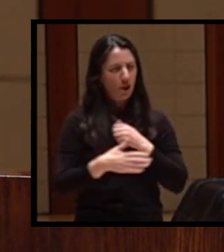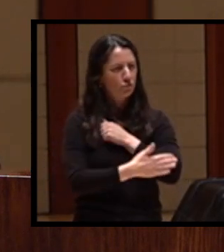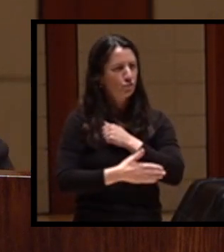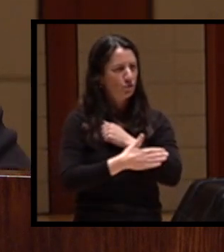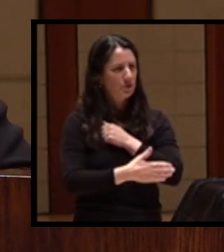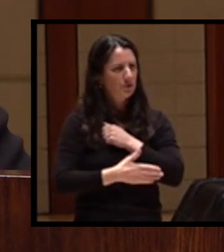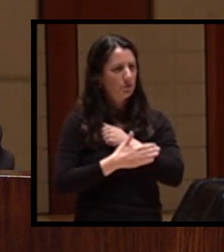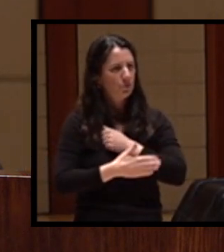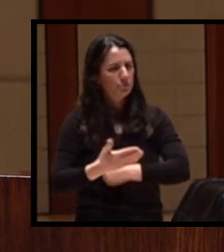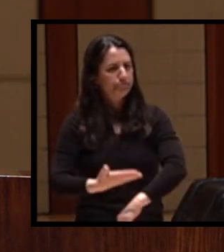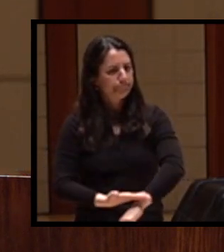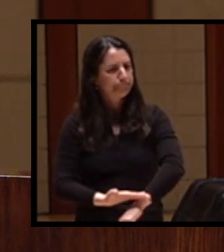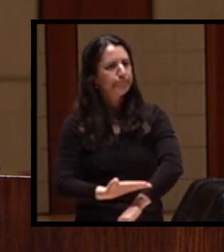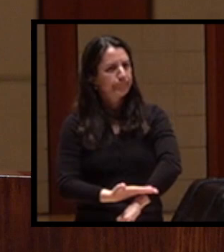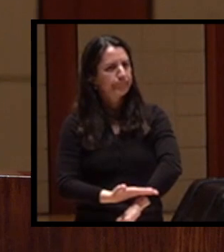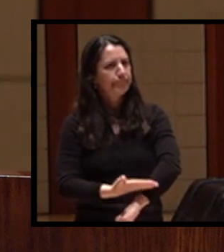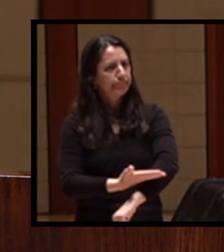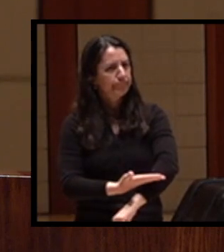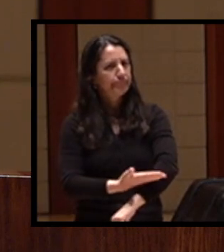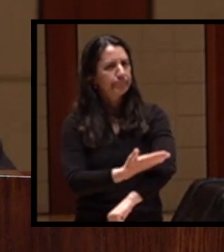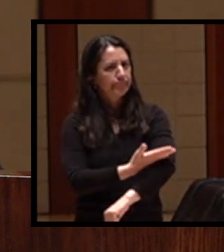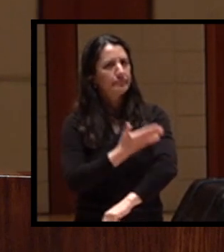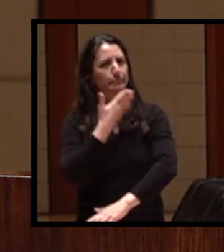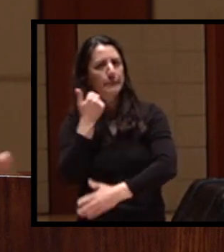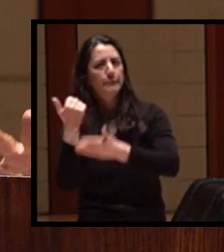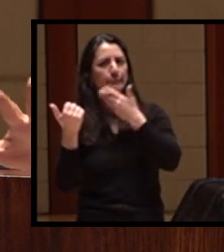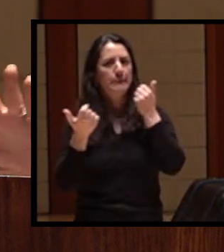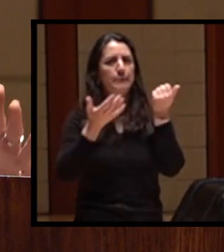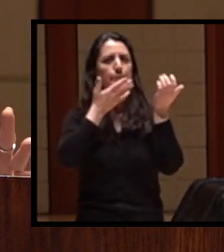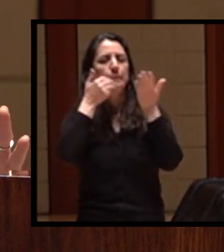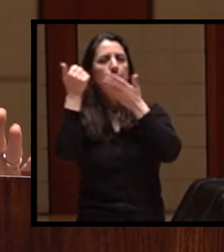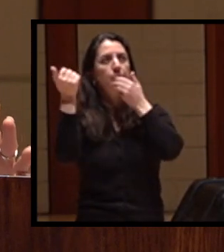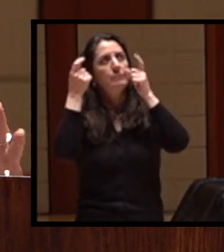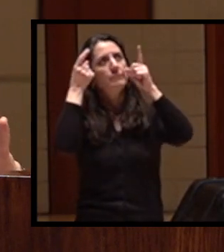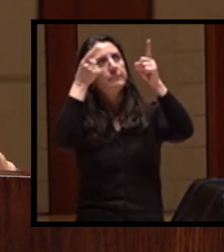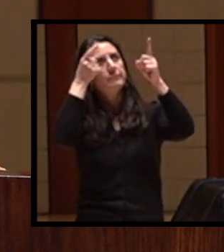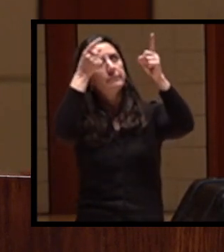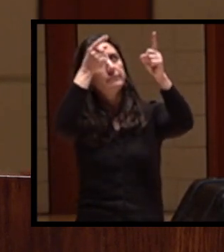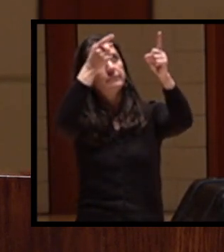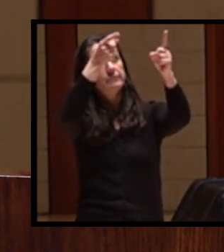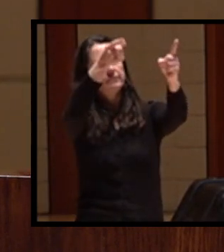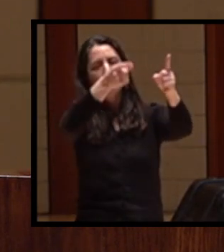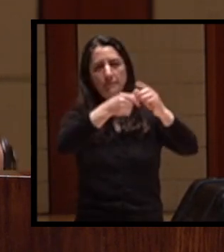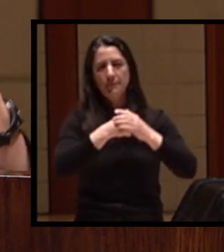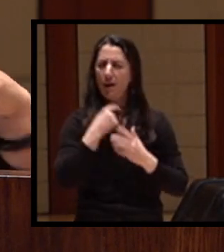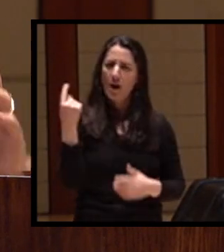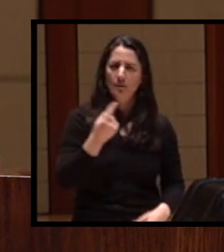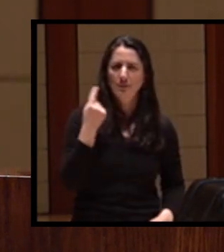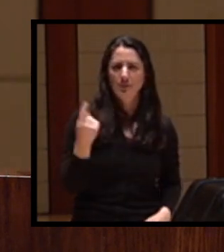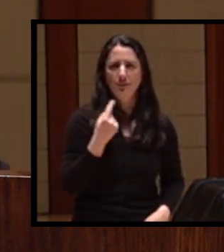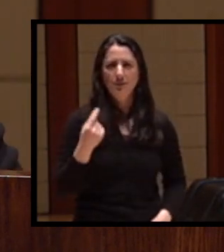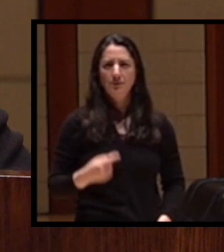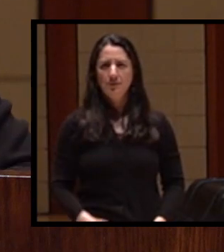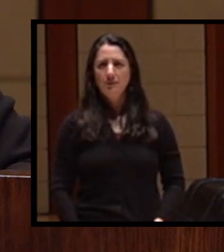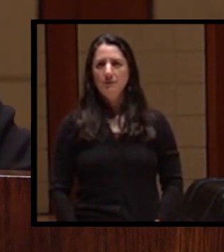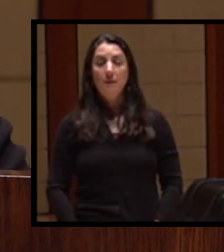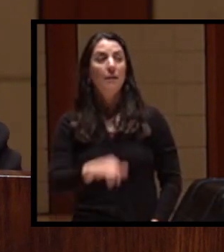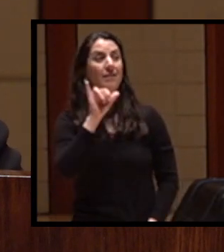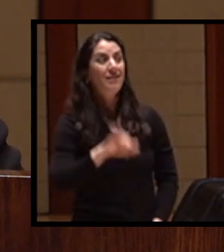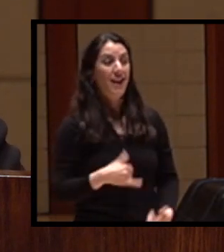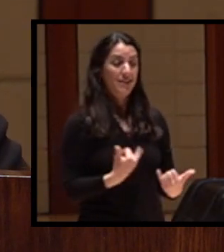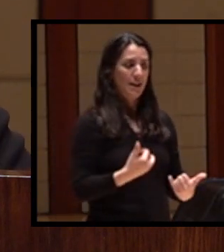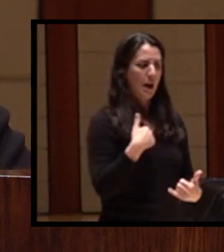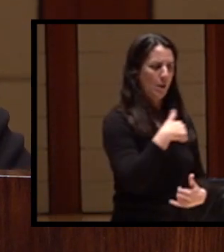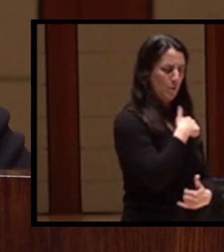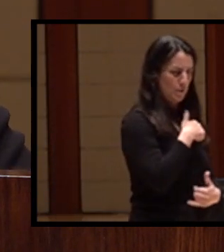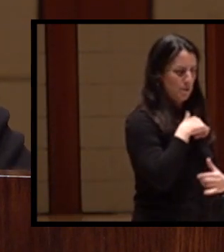and we move forward to more sustainable practices living in balance with each other and the natural environment that's how we get to that